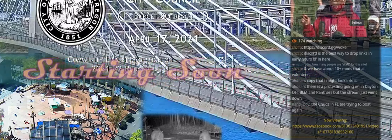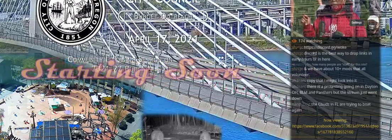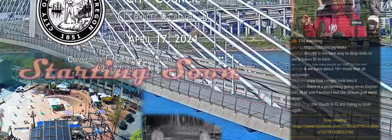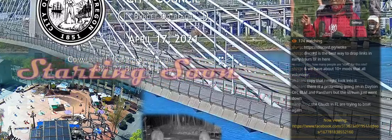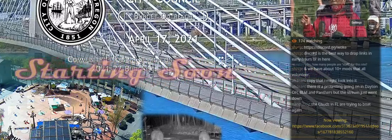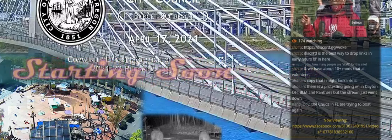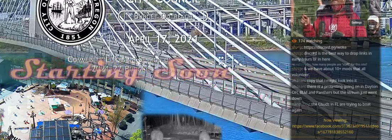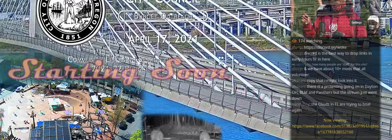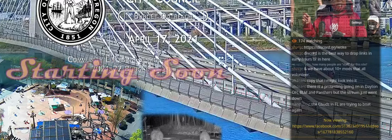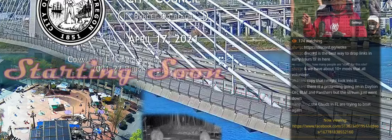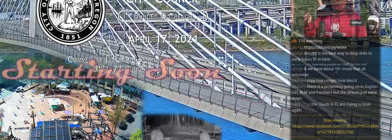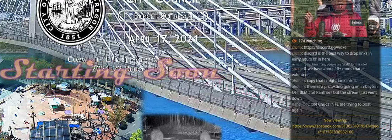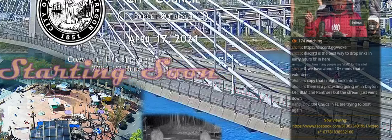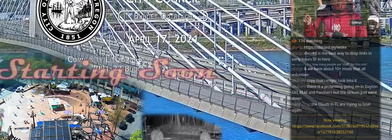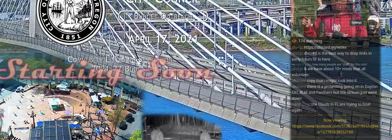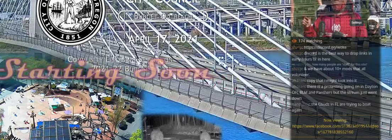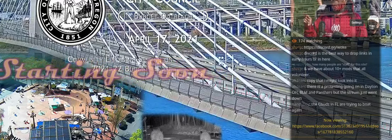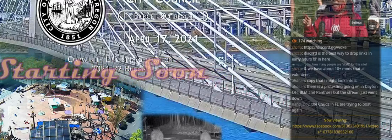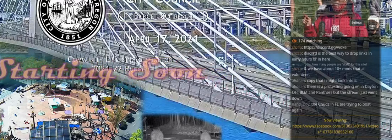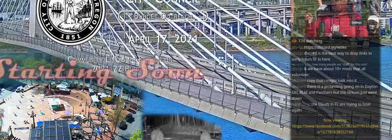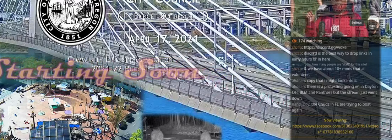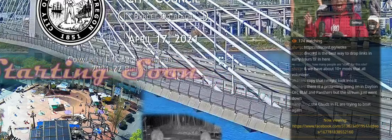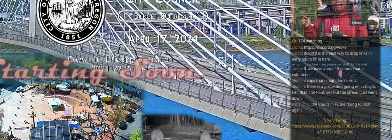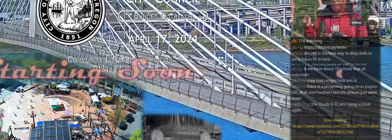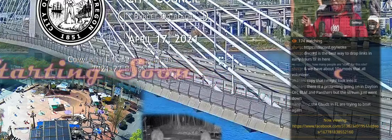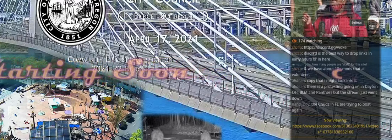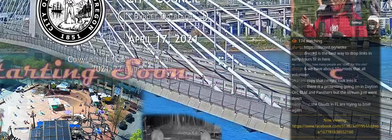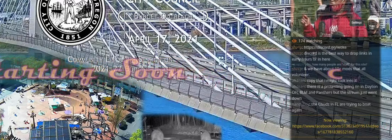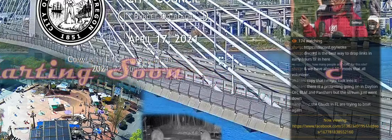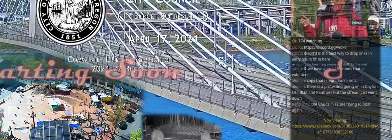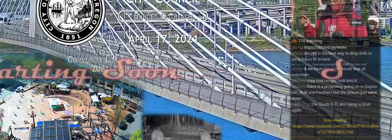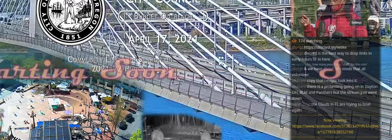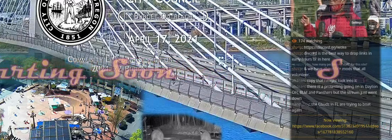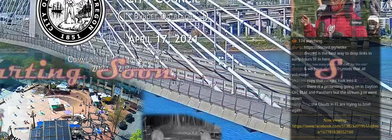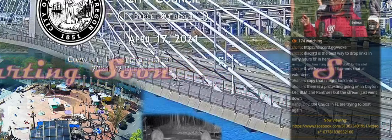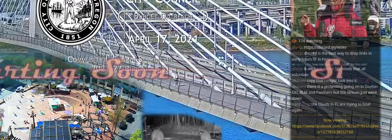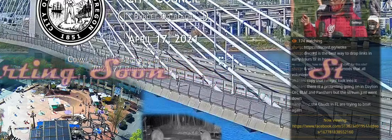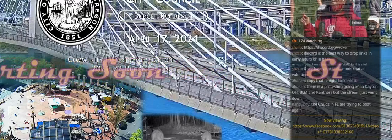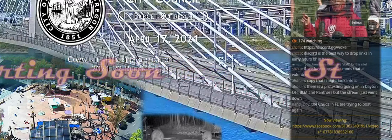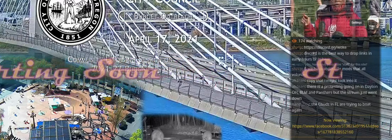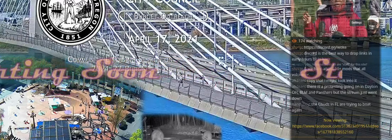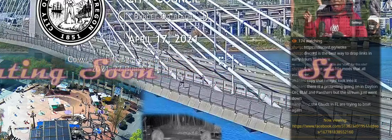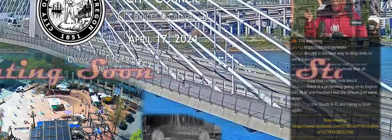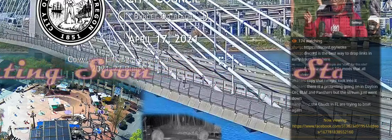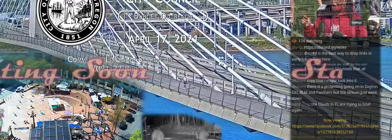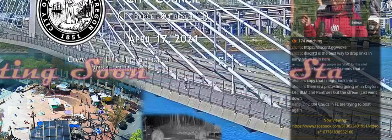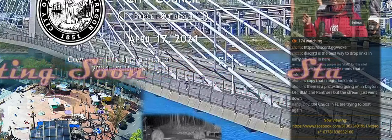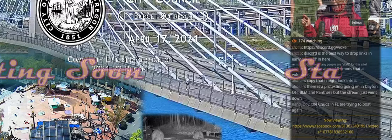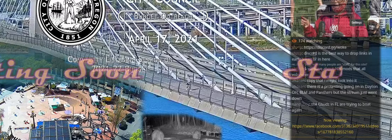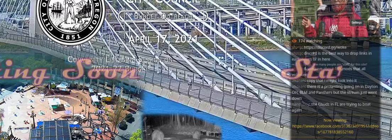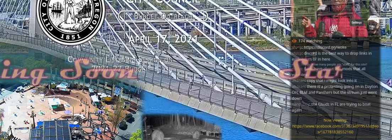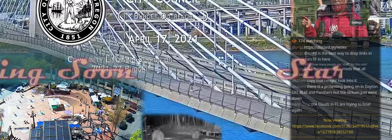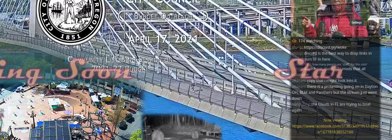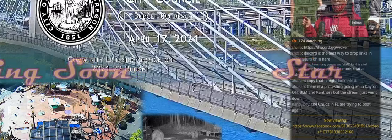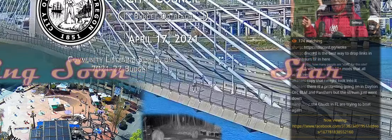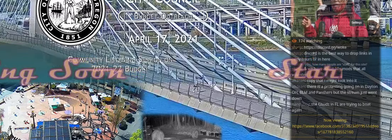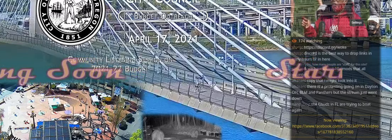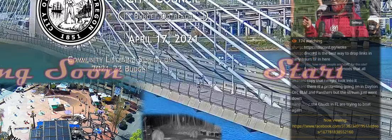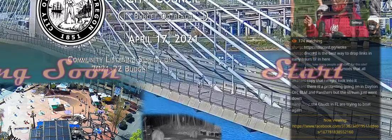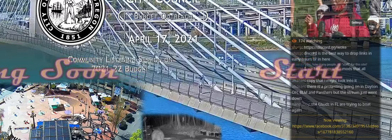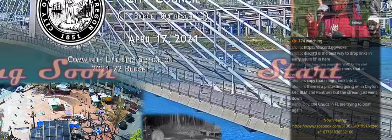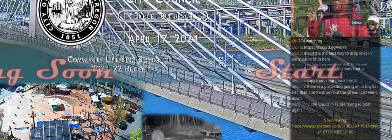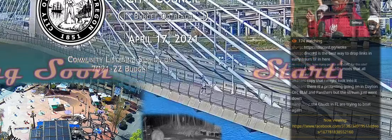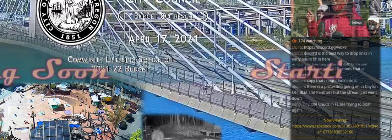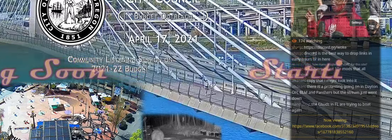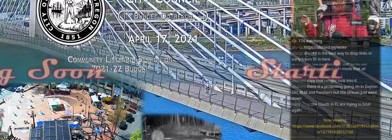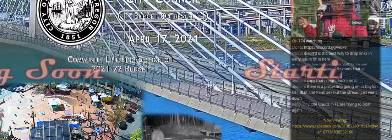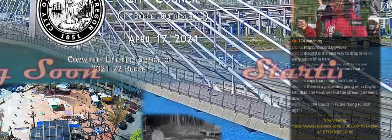KHR VFM Hood River, KETP FM Enterprise, KOJD FM John Day, and at OBB.org.